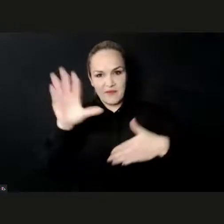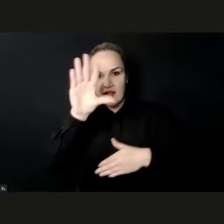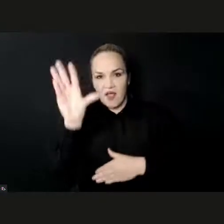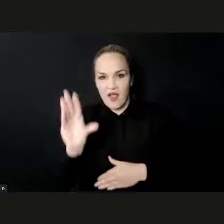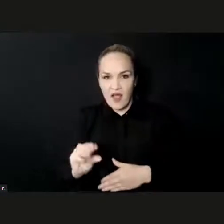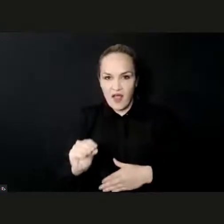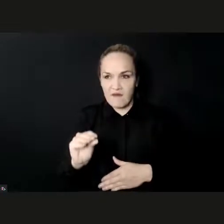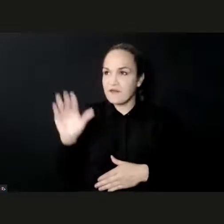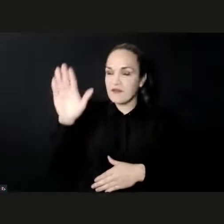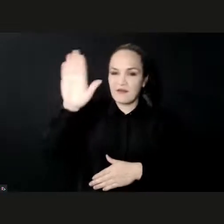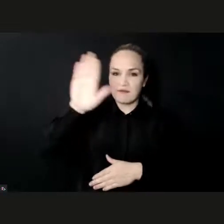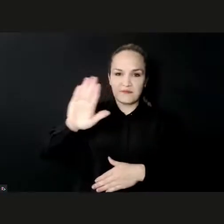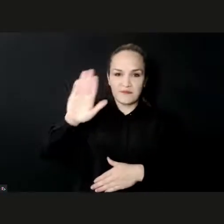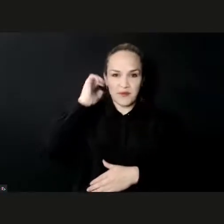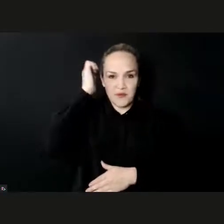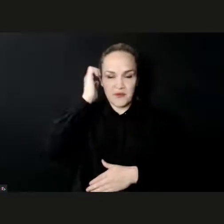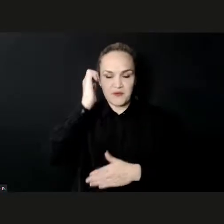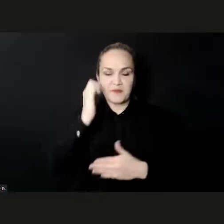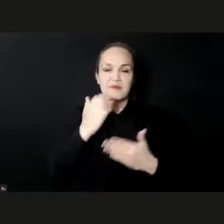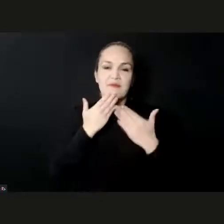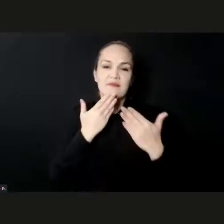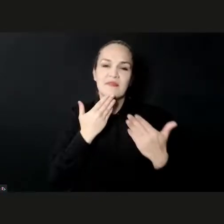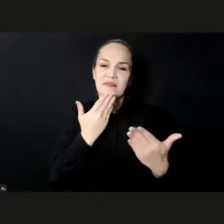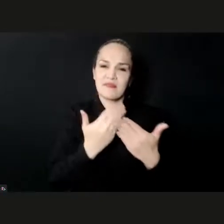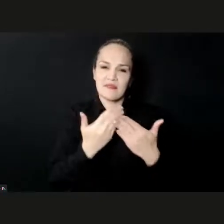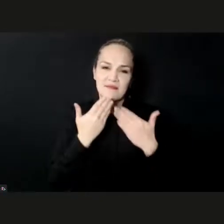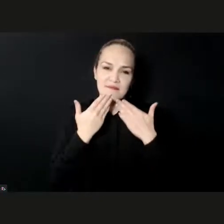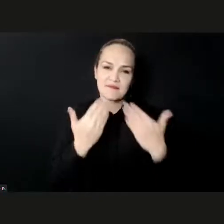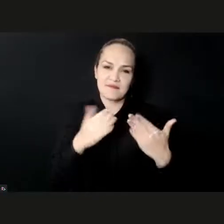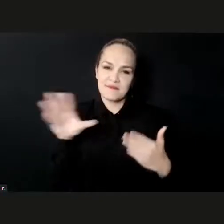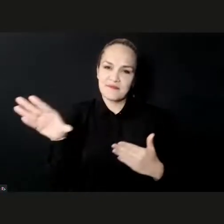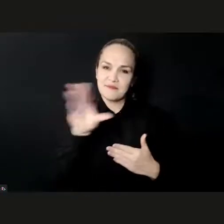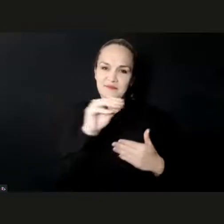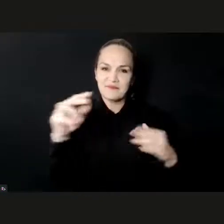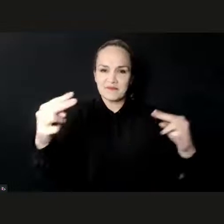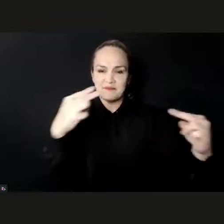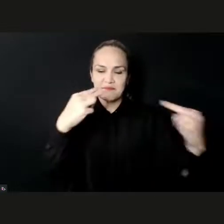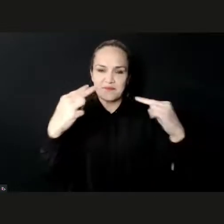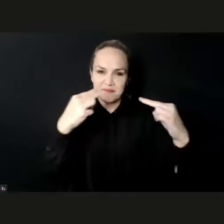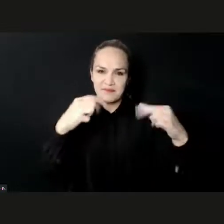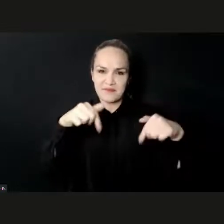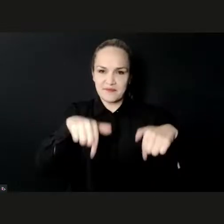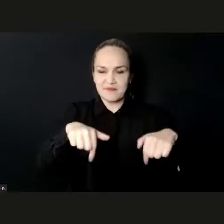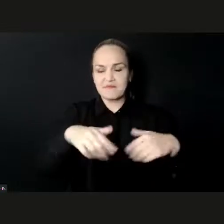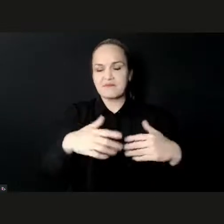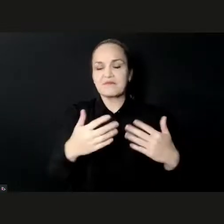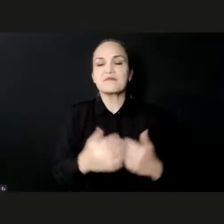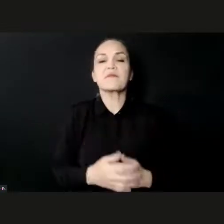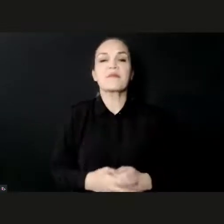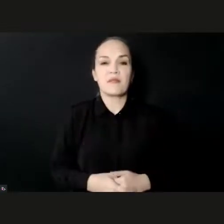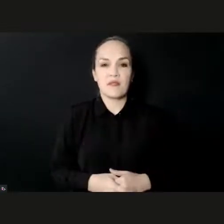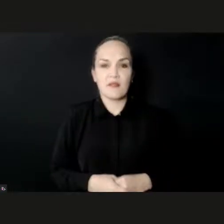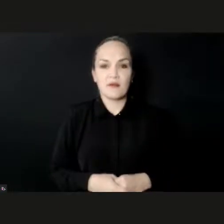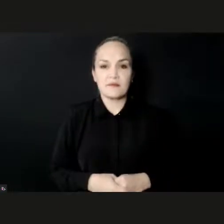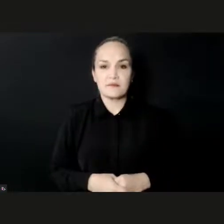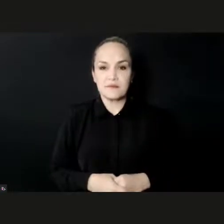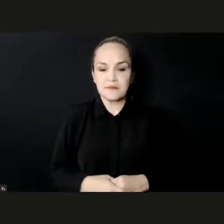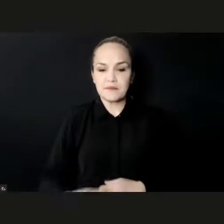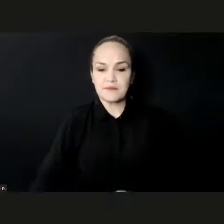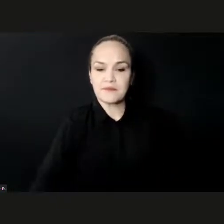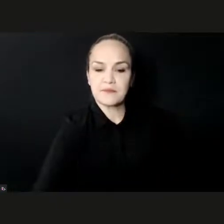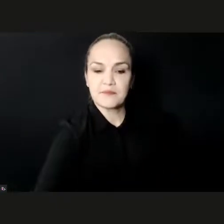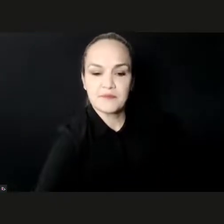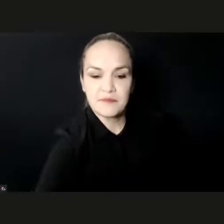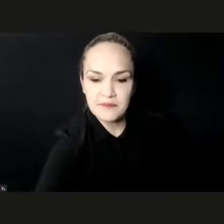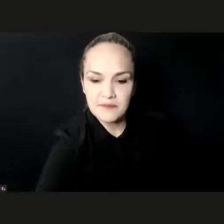friends, thank you so much for joining this high level conference. We will discuss creative industry, the impact of digital